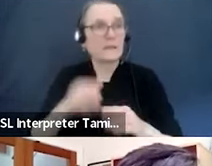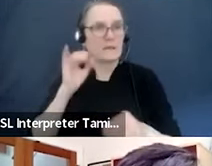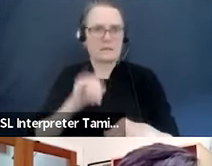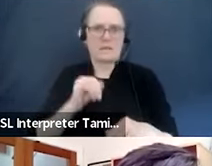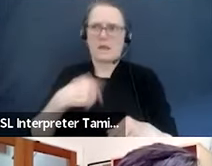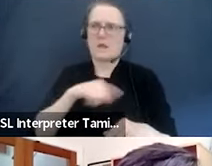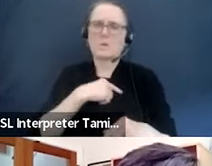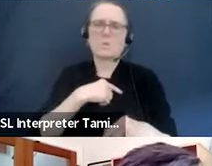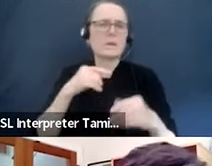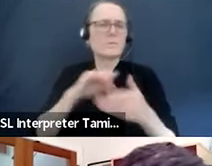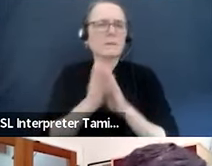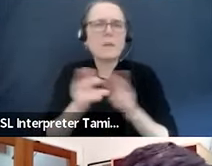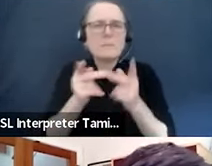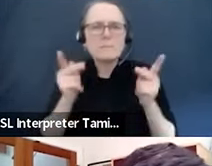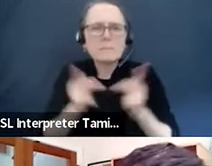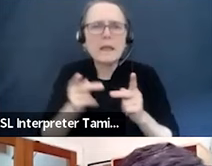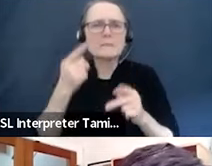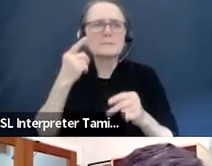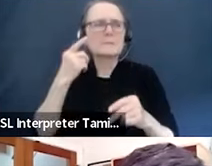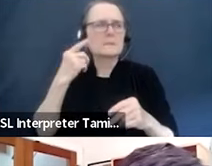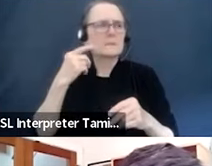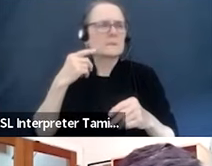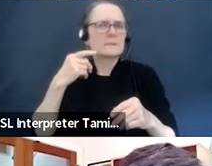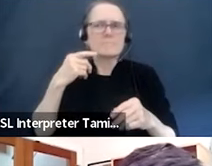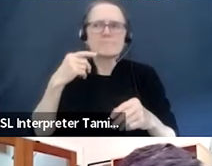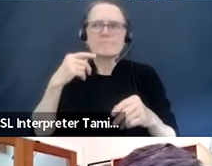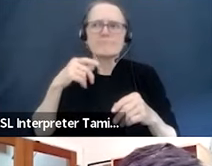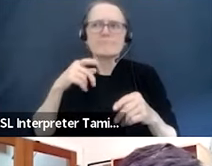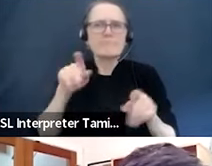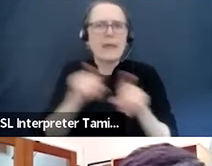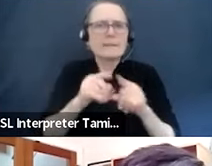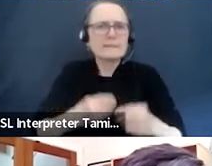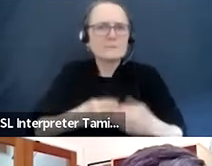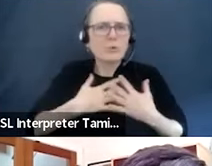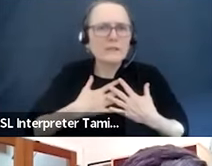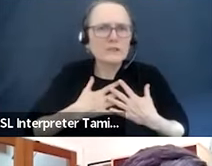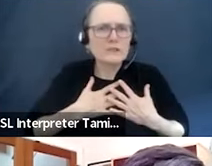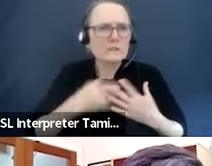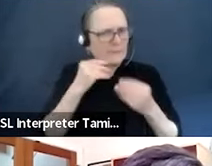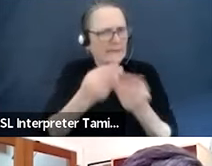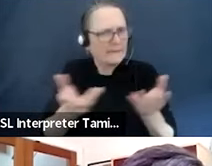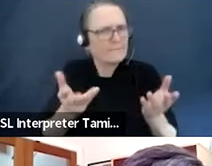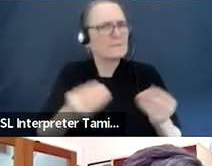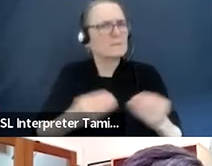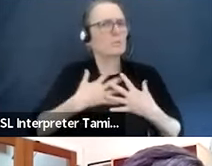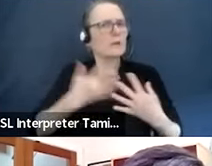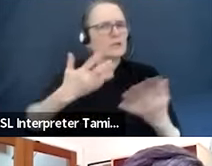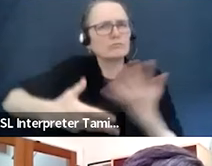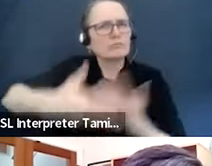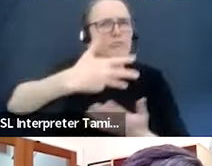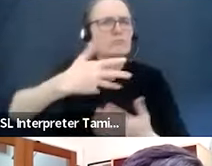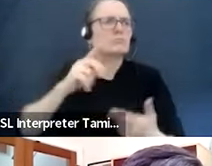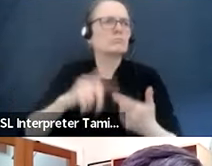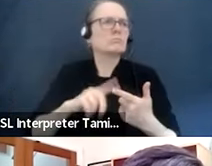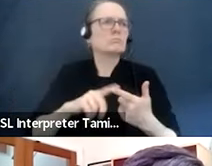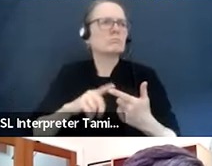our community to come together and be whole to the degree that we can. And that